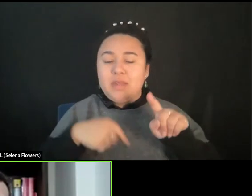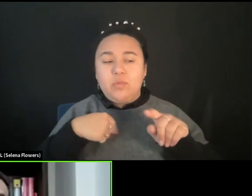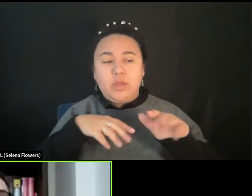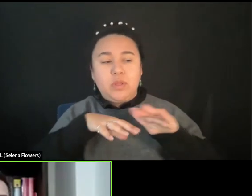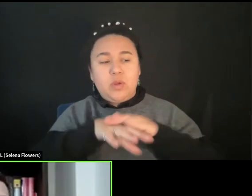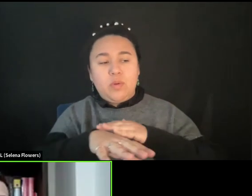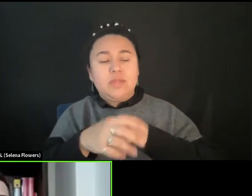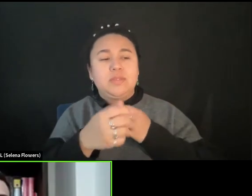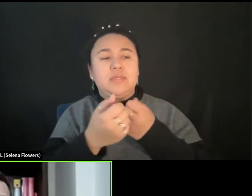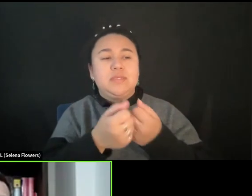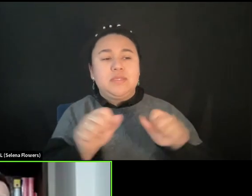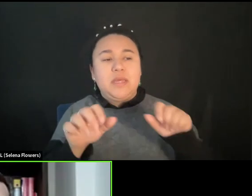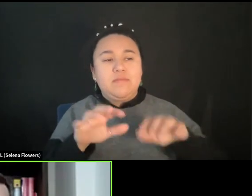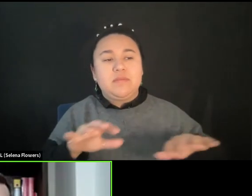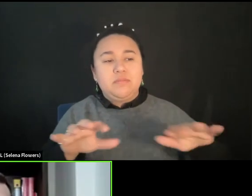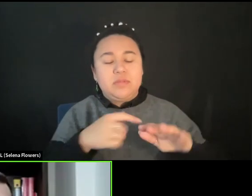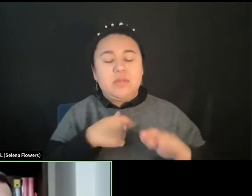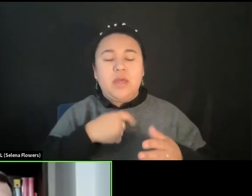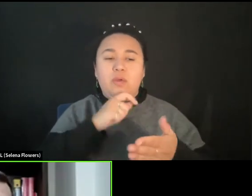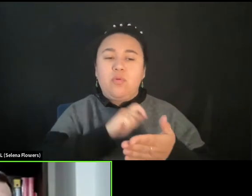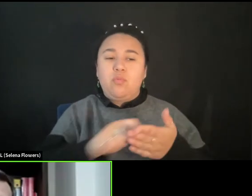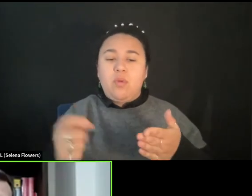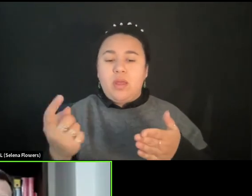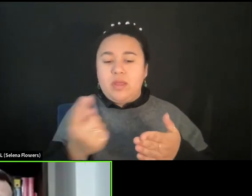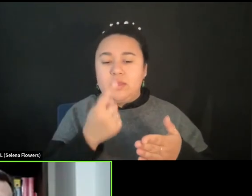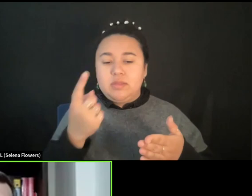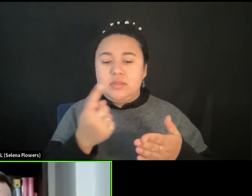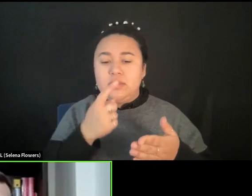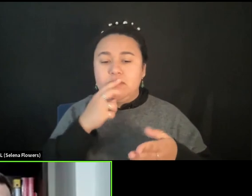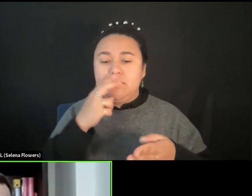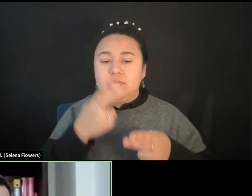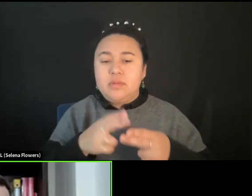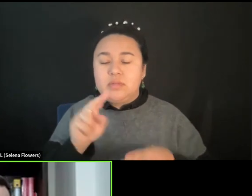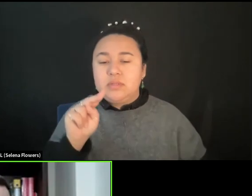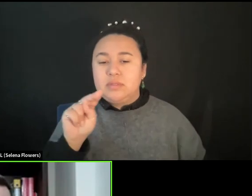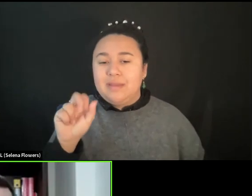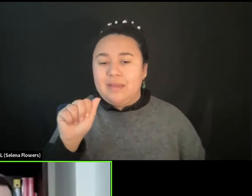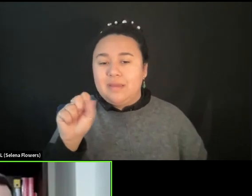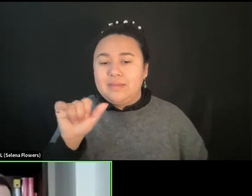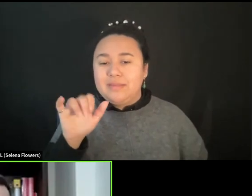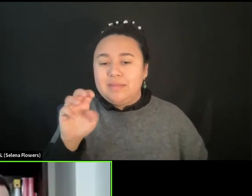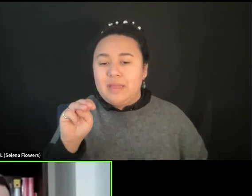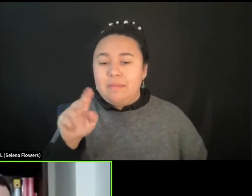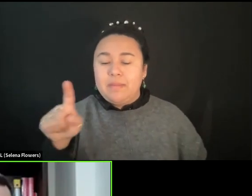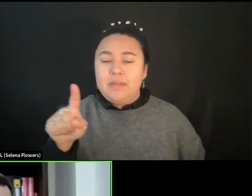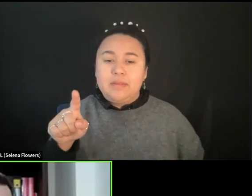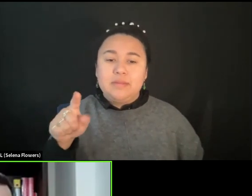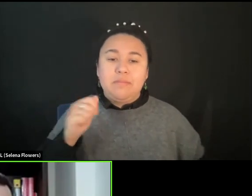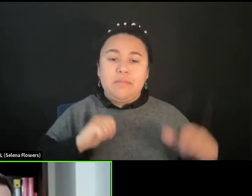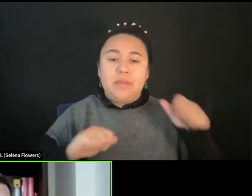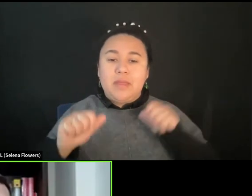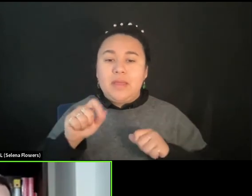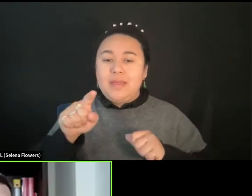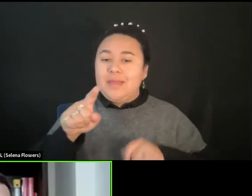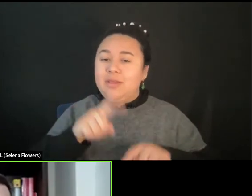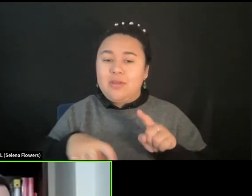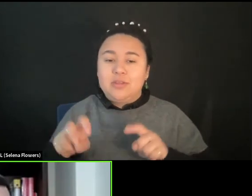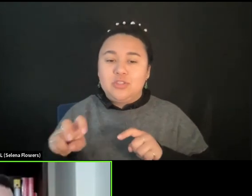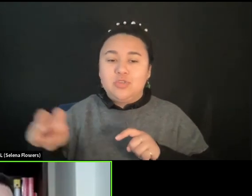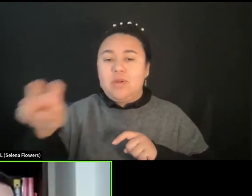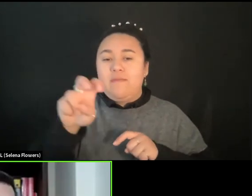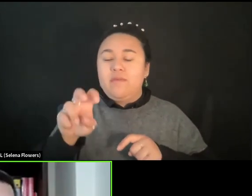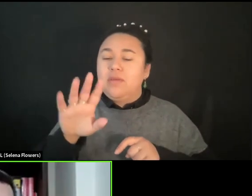something, I'm just going to mention Nazim's play. He couldn't travel, his words could. But